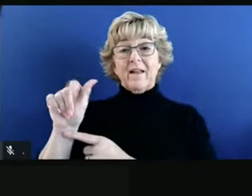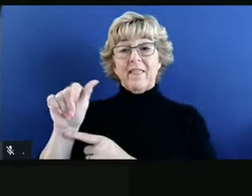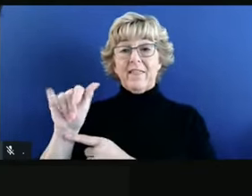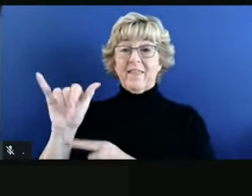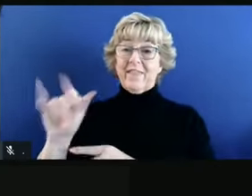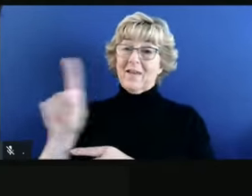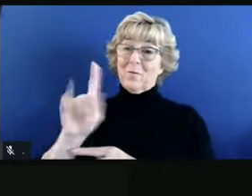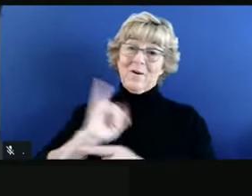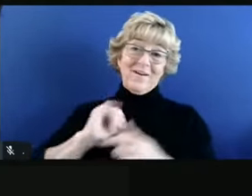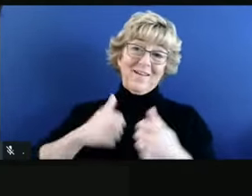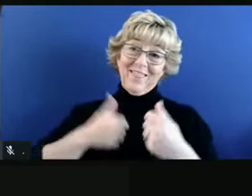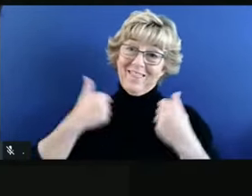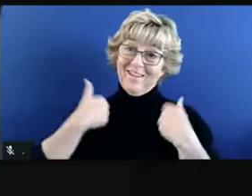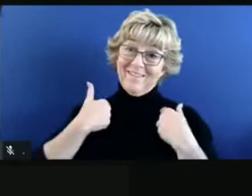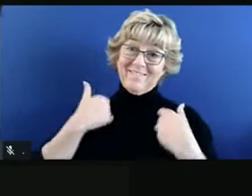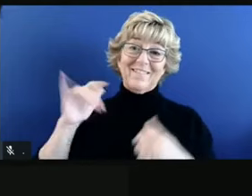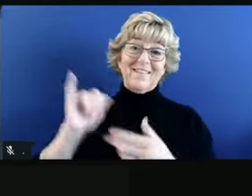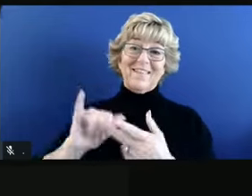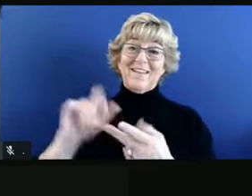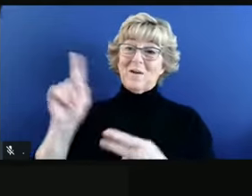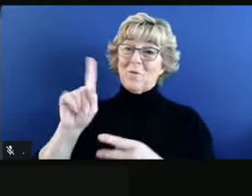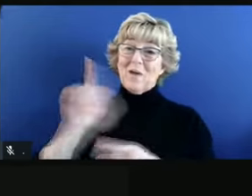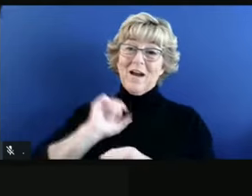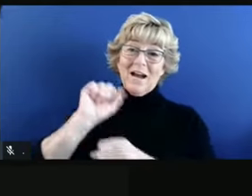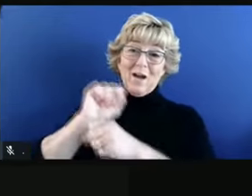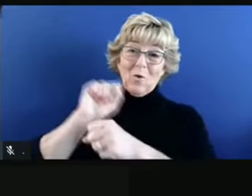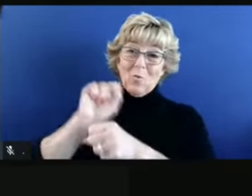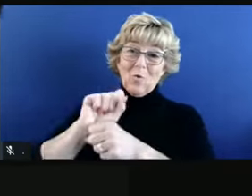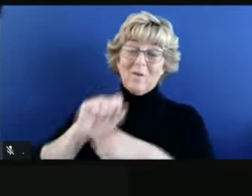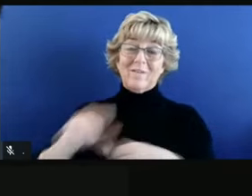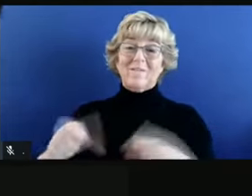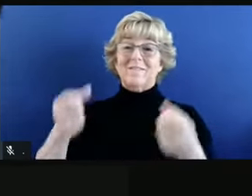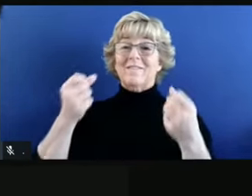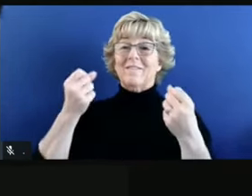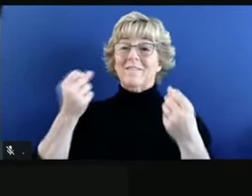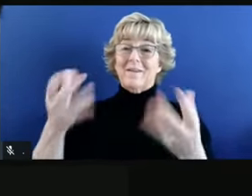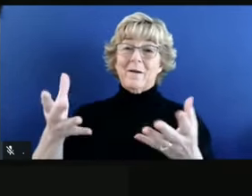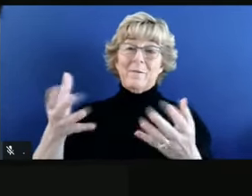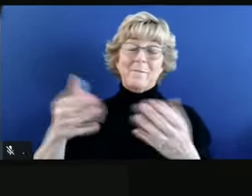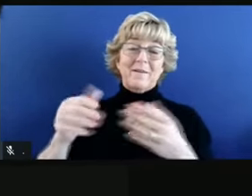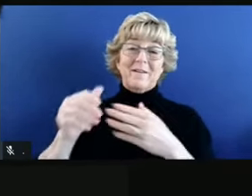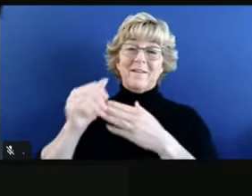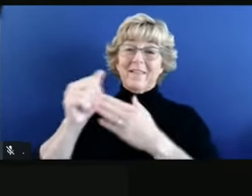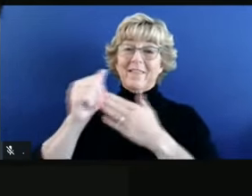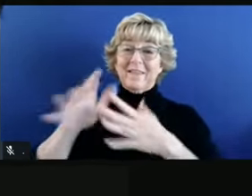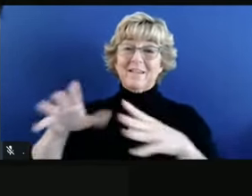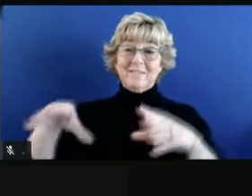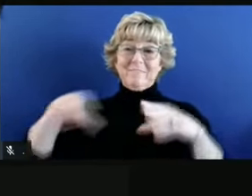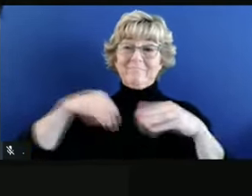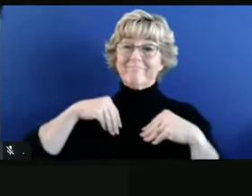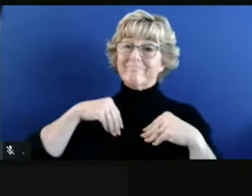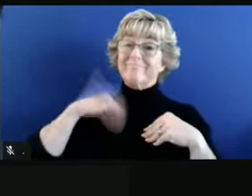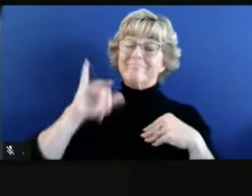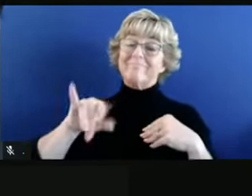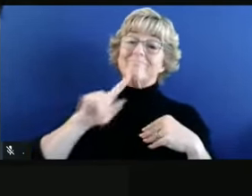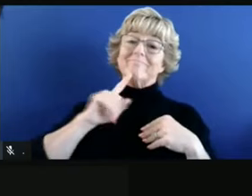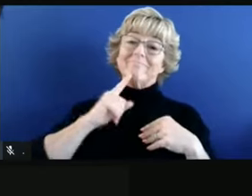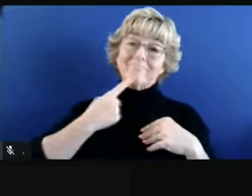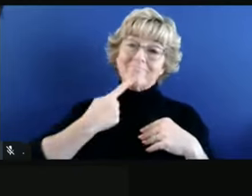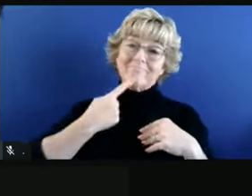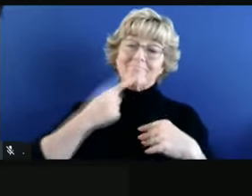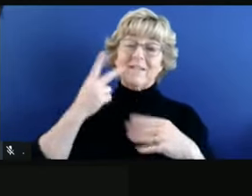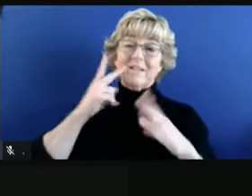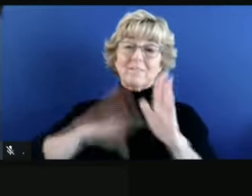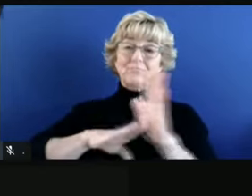live. This is where I had worked. I know many of the leaders here are taking this very seriously. They've watched the surge in